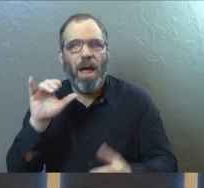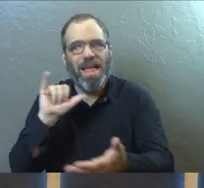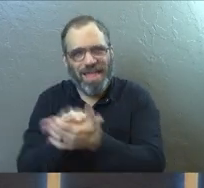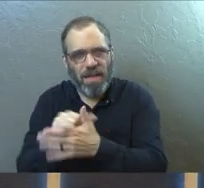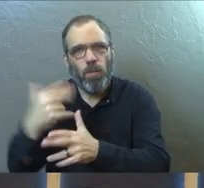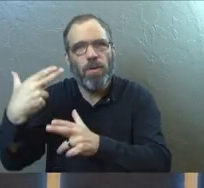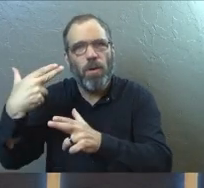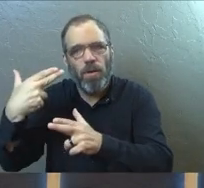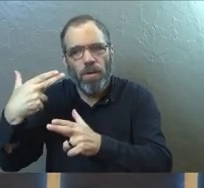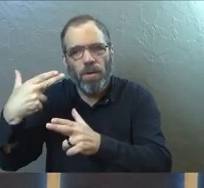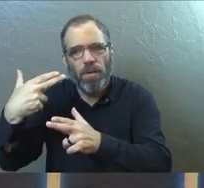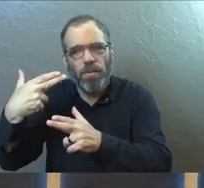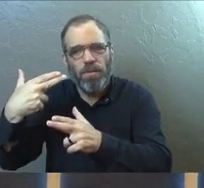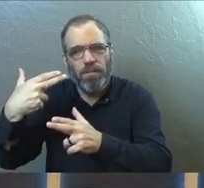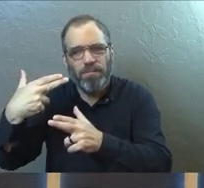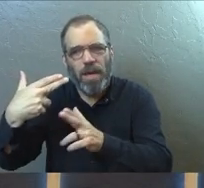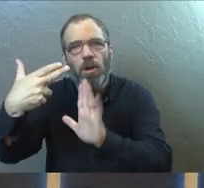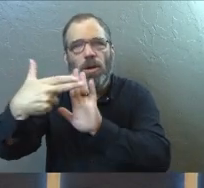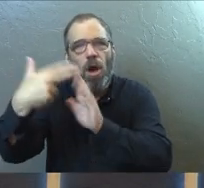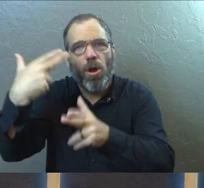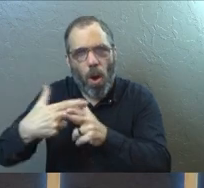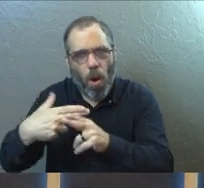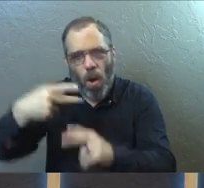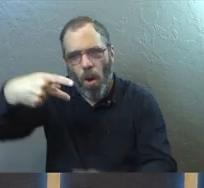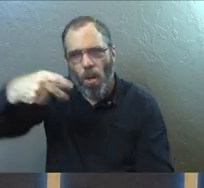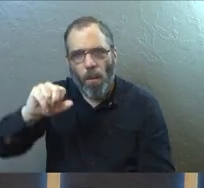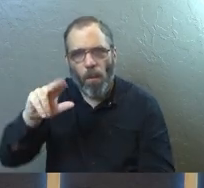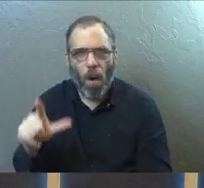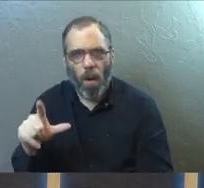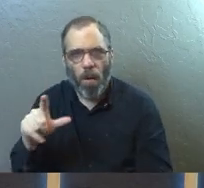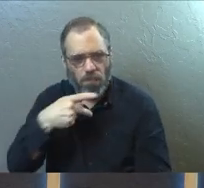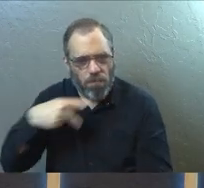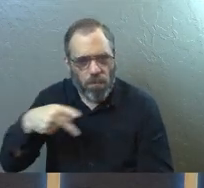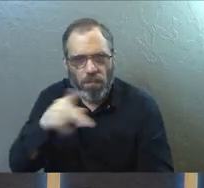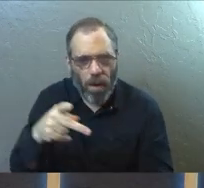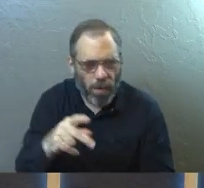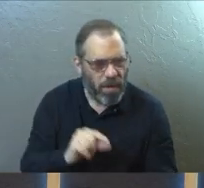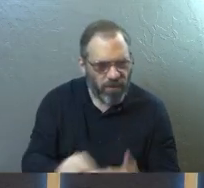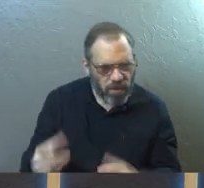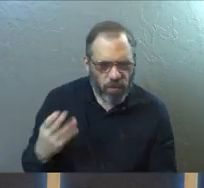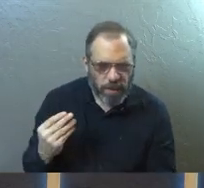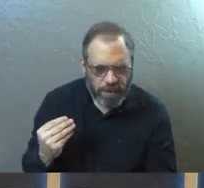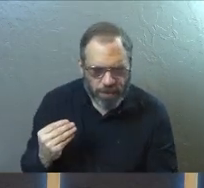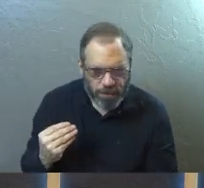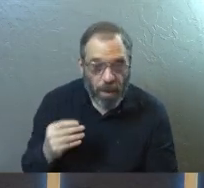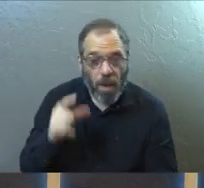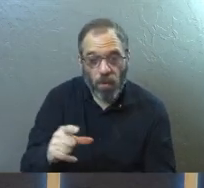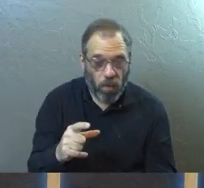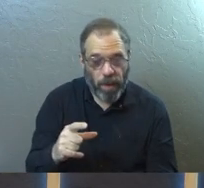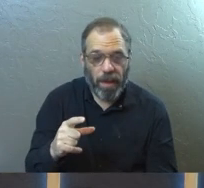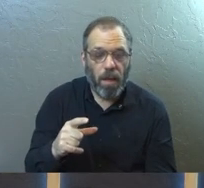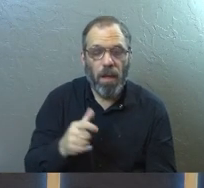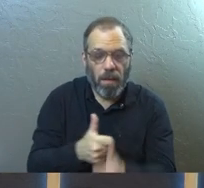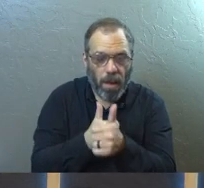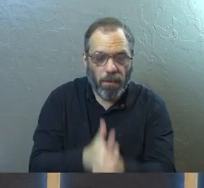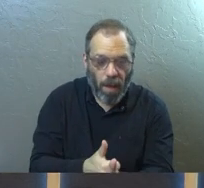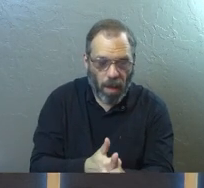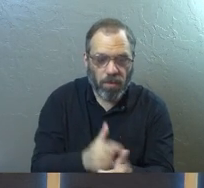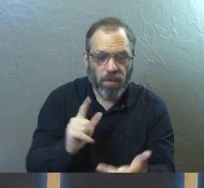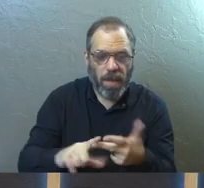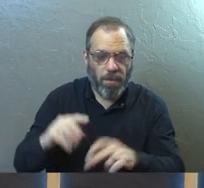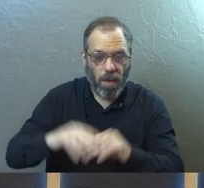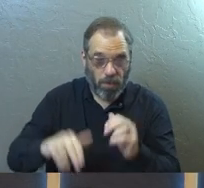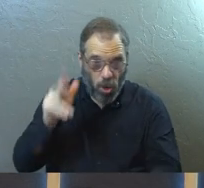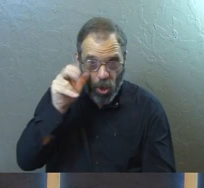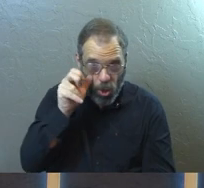what they're calling Paul. Paul's not going to like this. Verse 14, but when the apostles Barnabas and Paul heard what